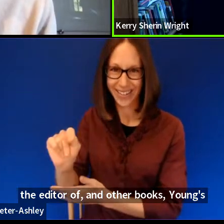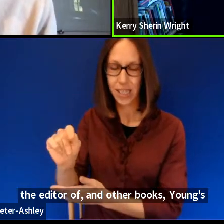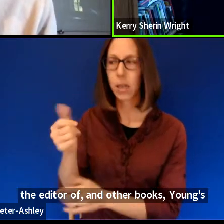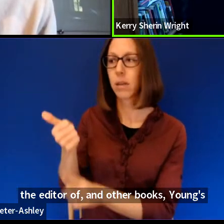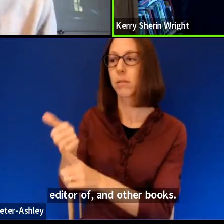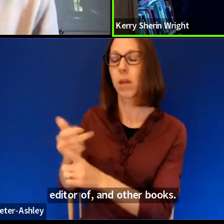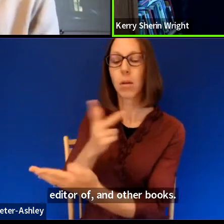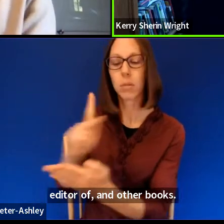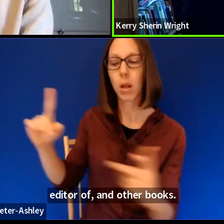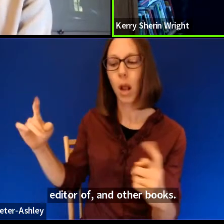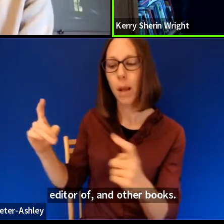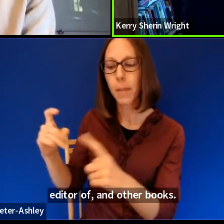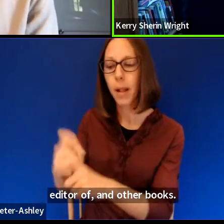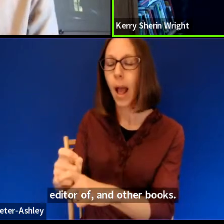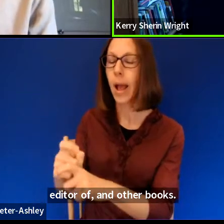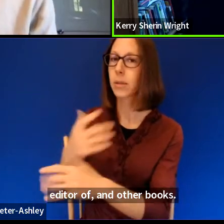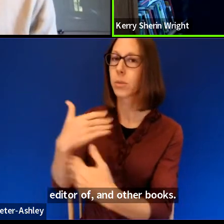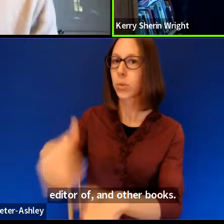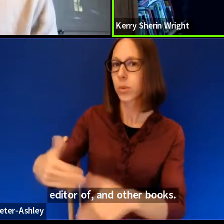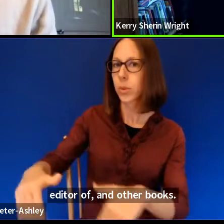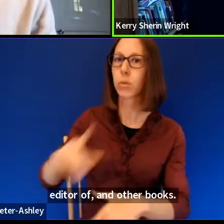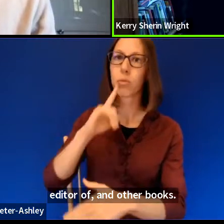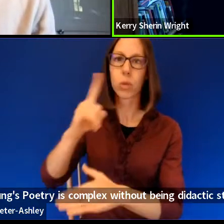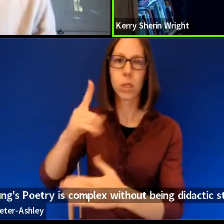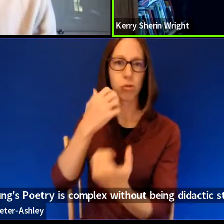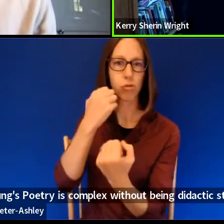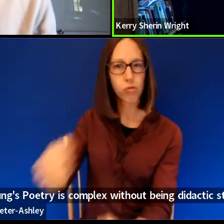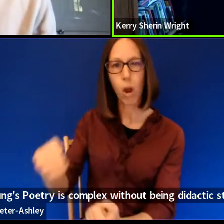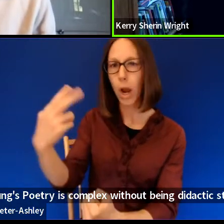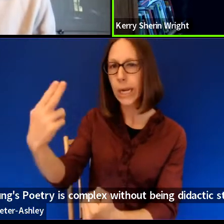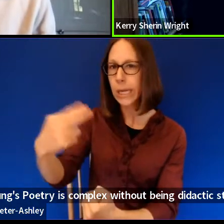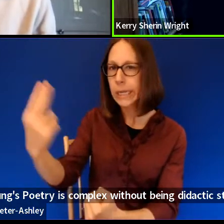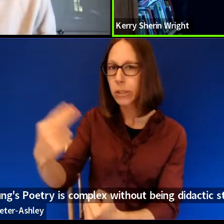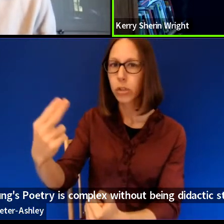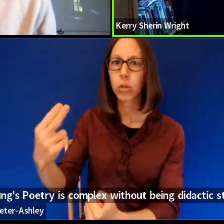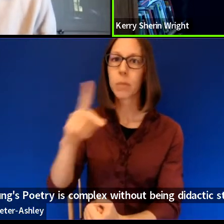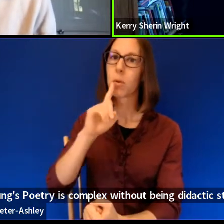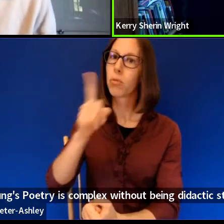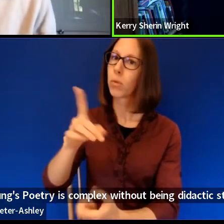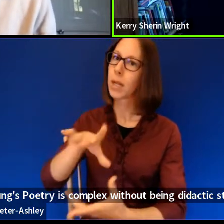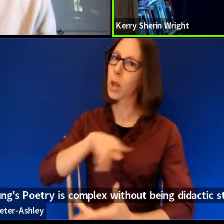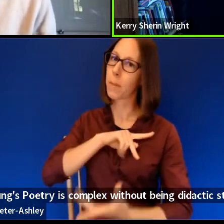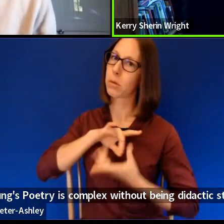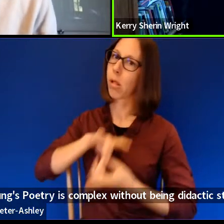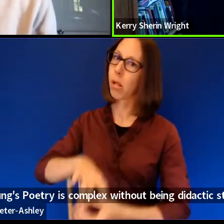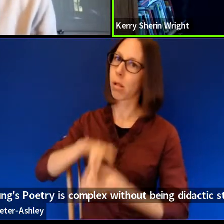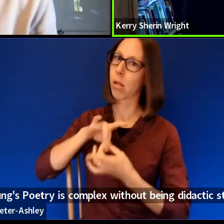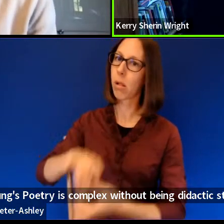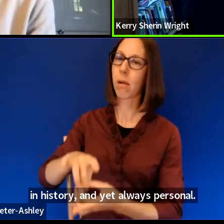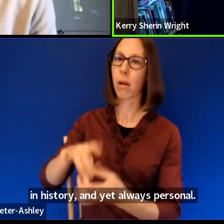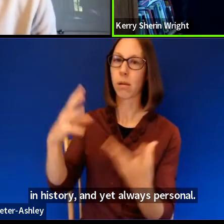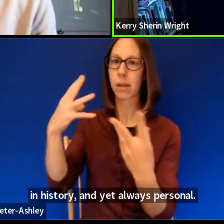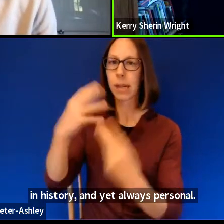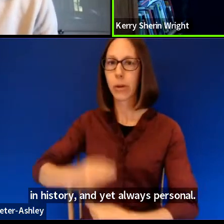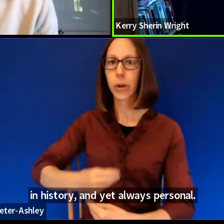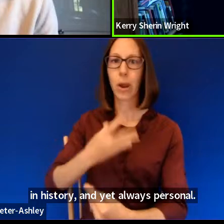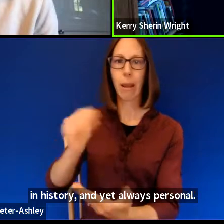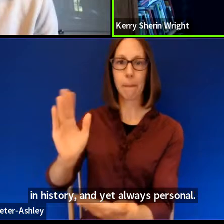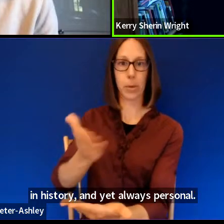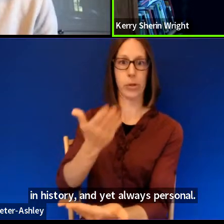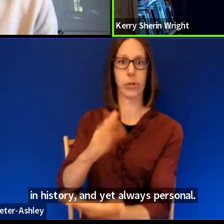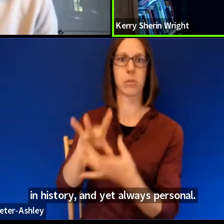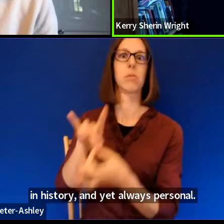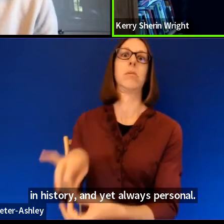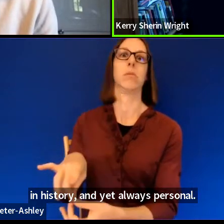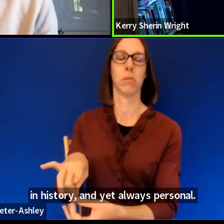without being didactic, steeped in history, and yet always personal, lyrical, and musical. It shows